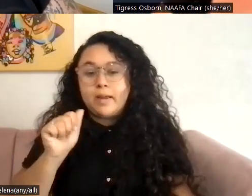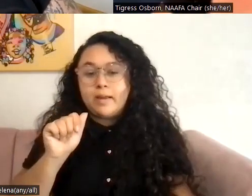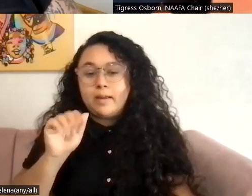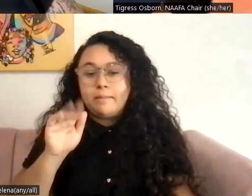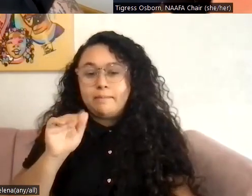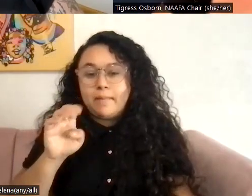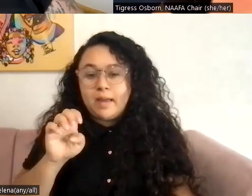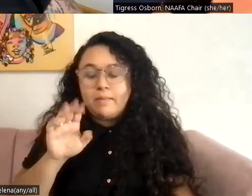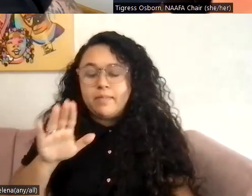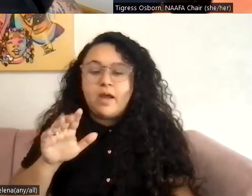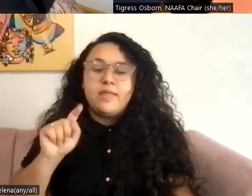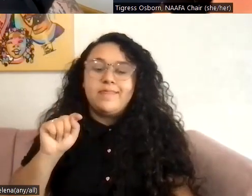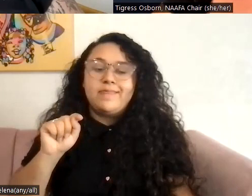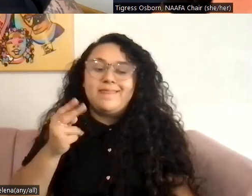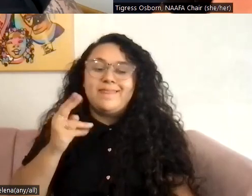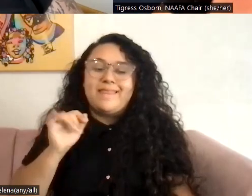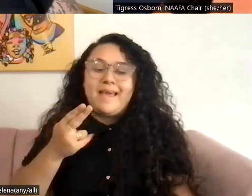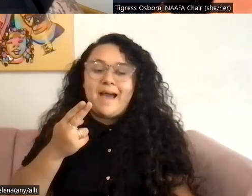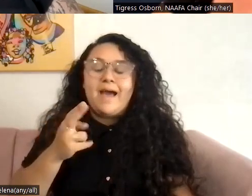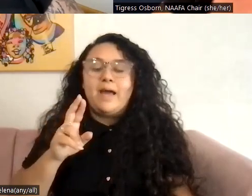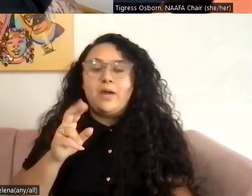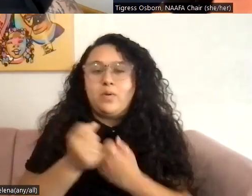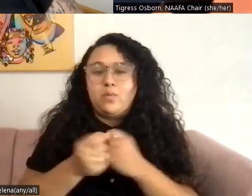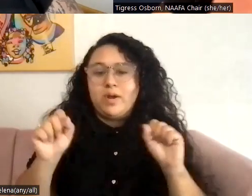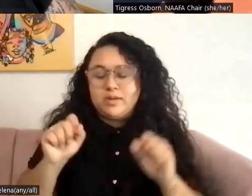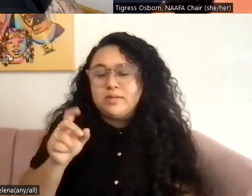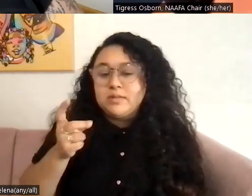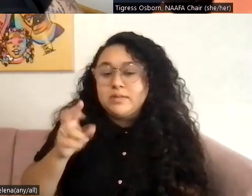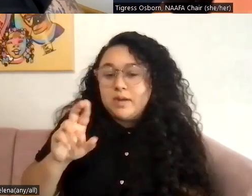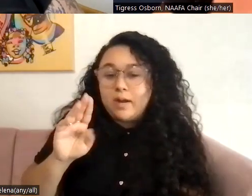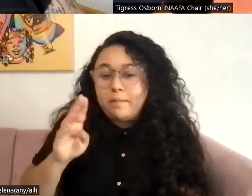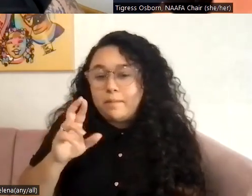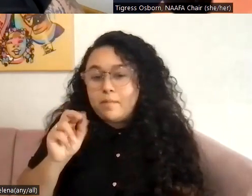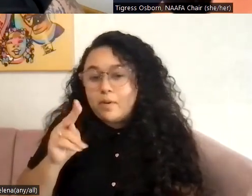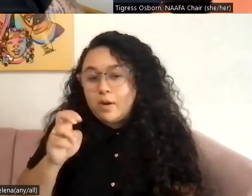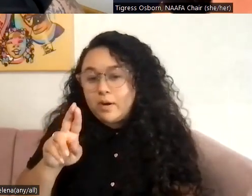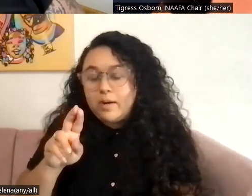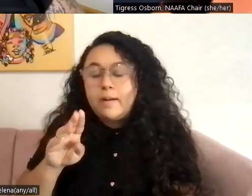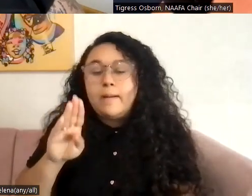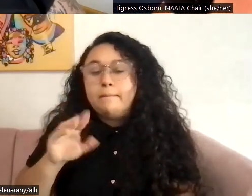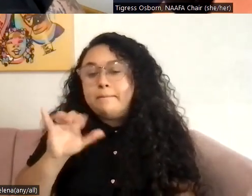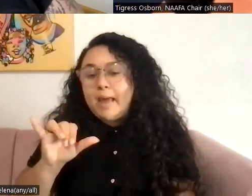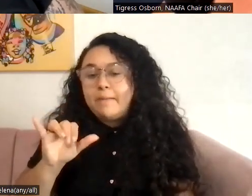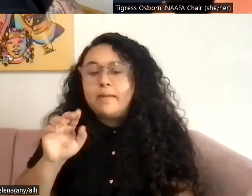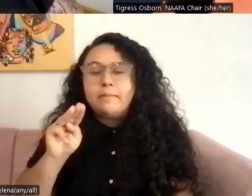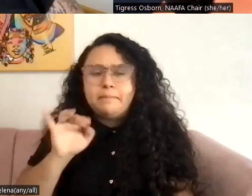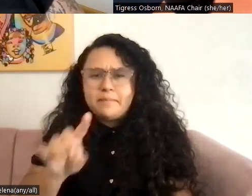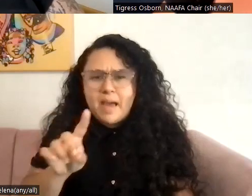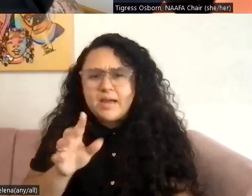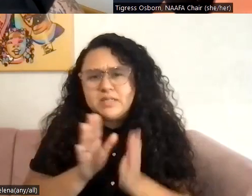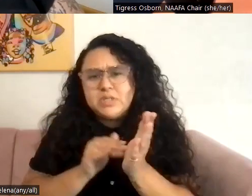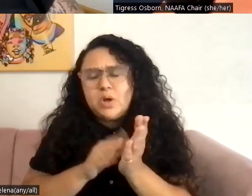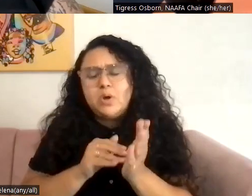um, Dr. Bonner's baby mild soap in particular. Um, there's a mention of a